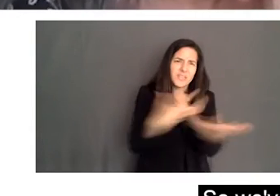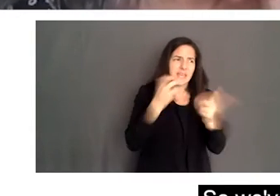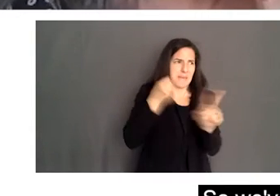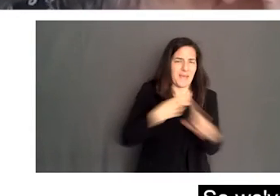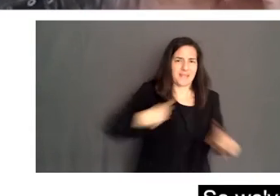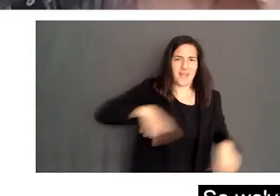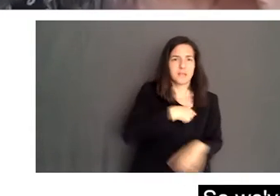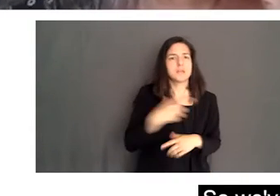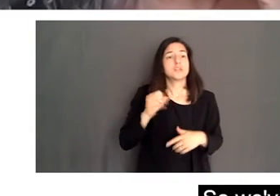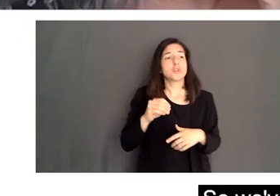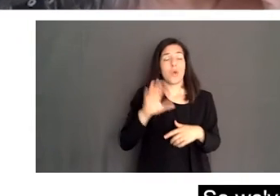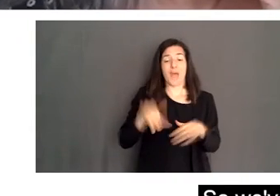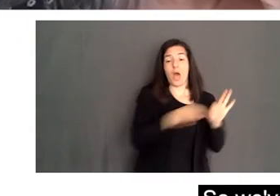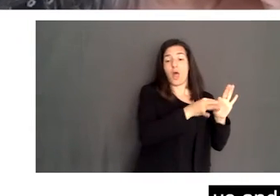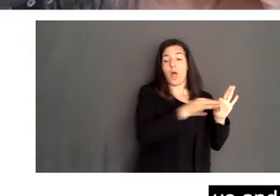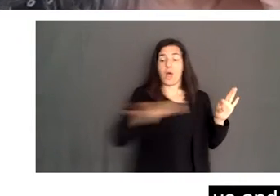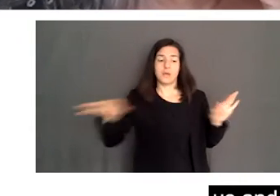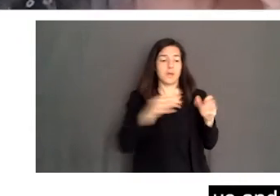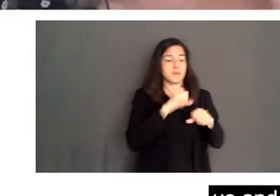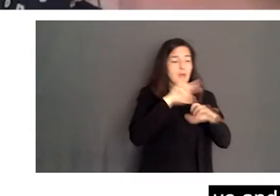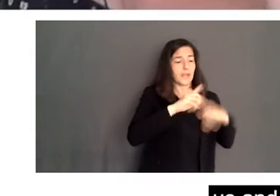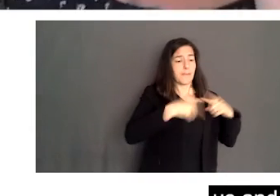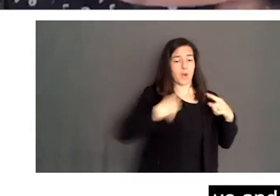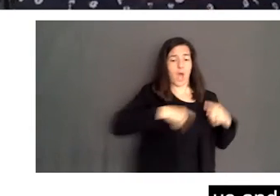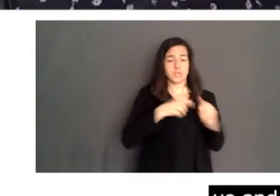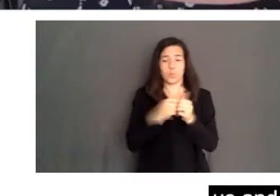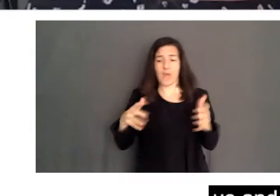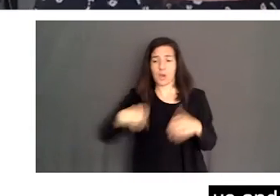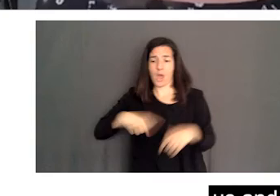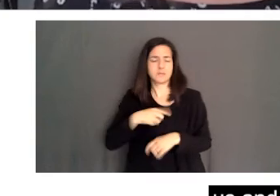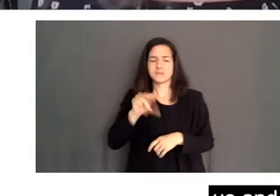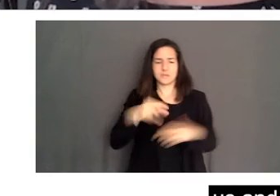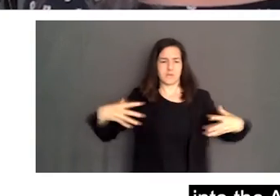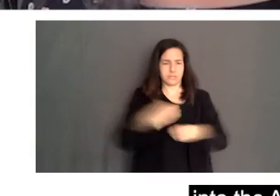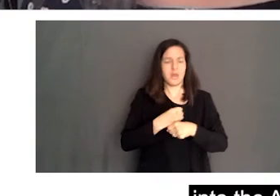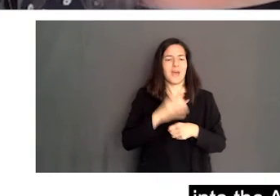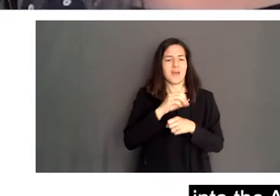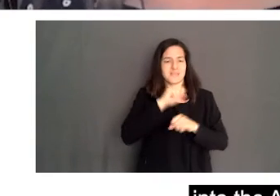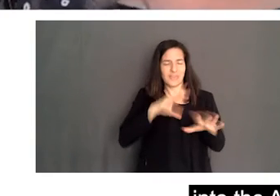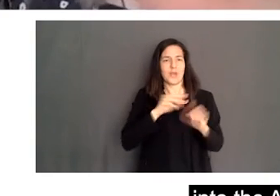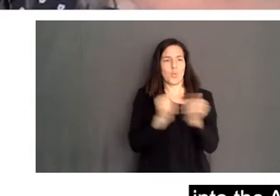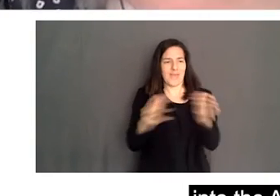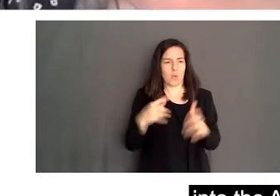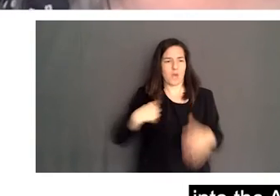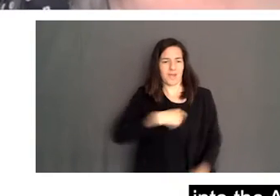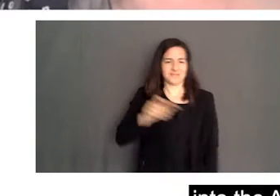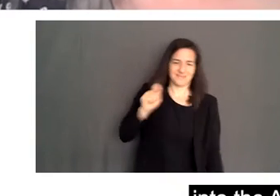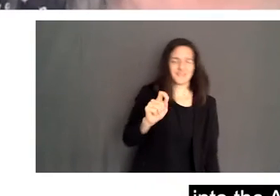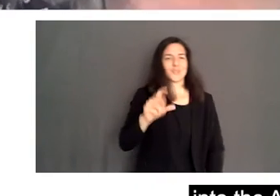truncated that to nothing without us. that's really what I, you know, tried to get into the ACA was this